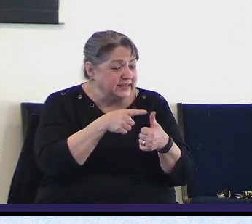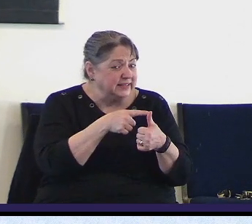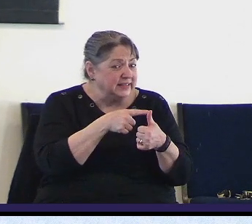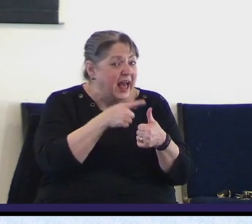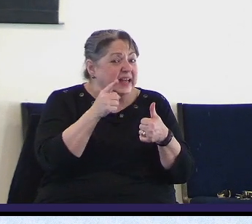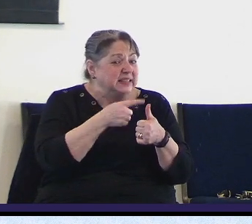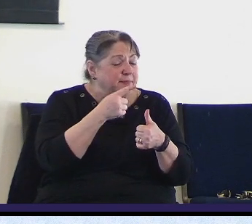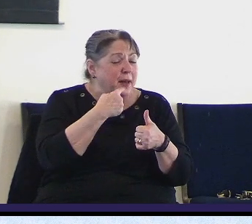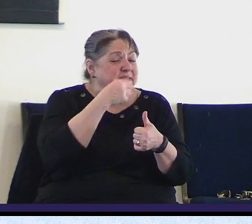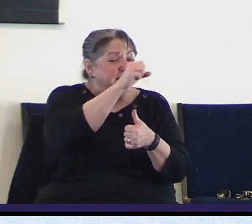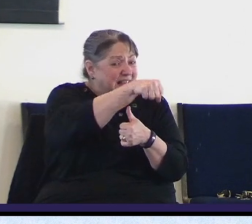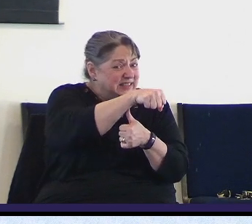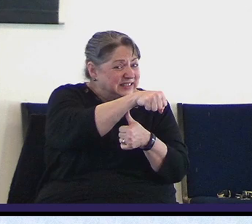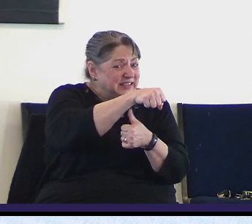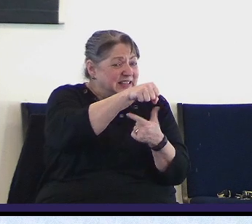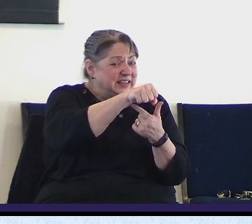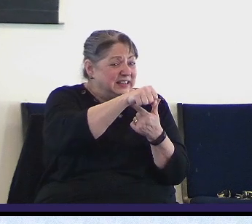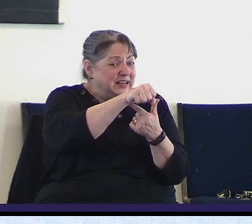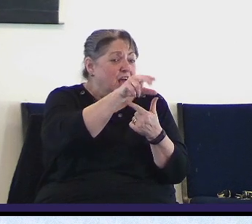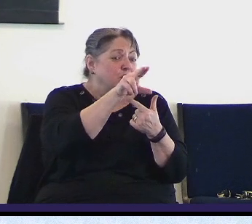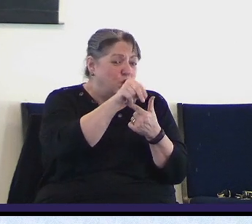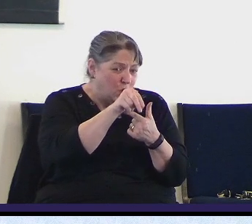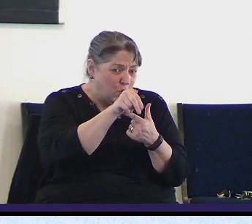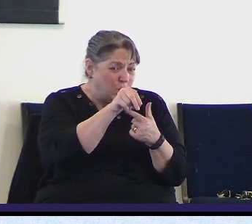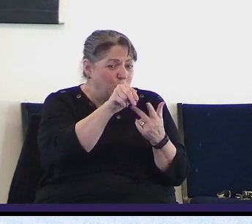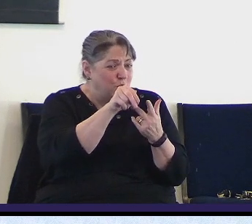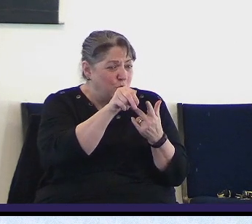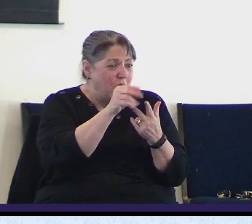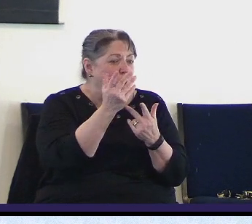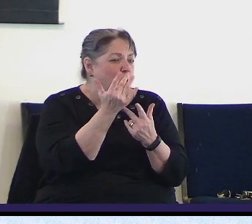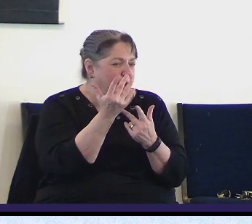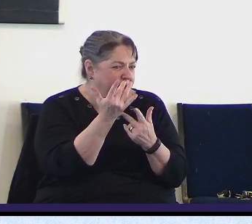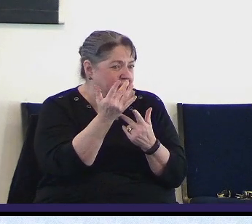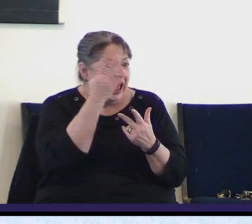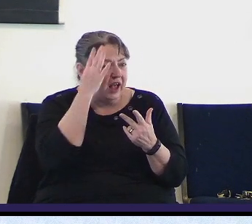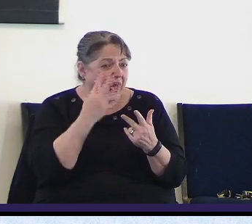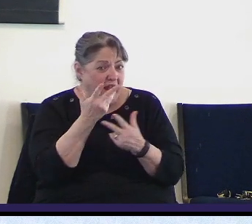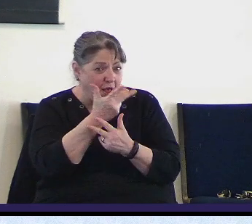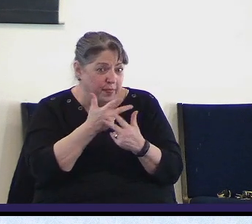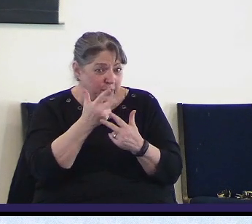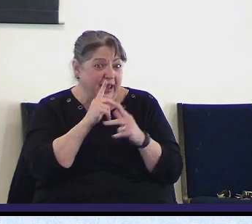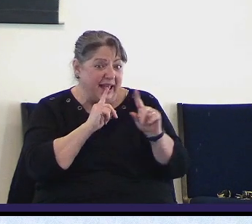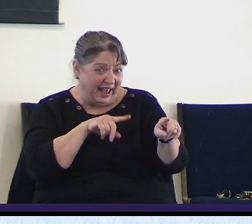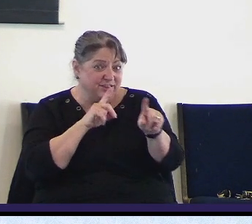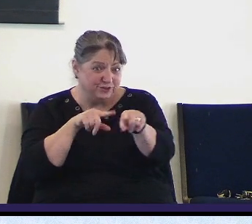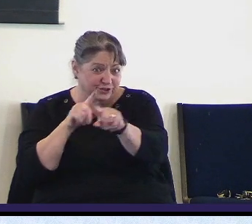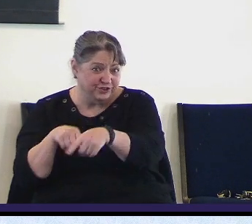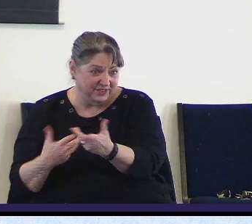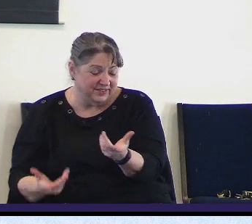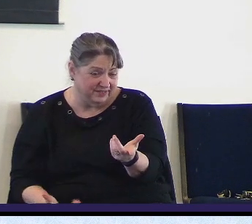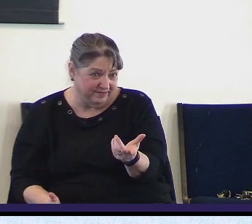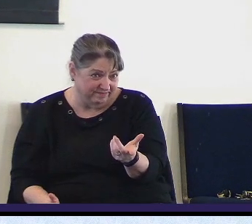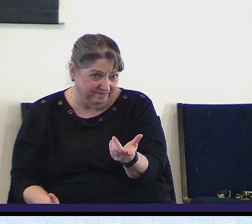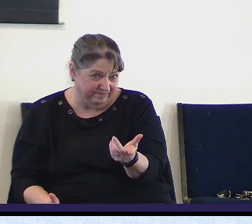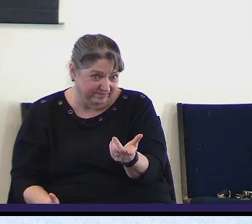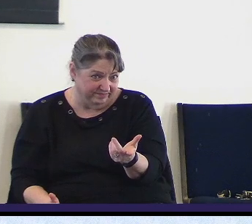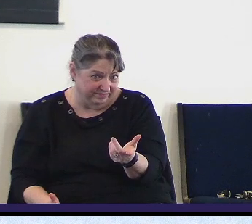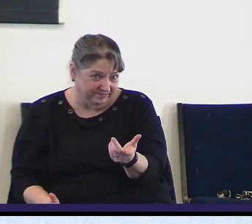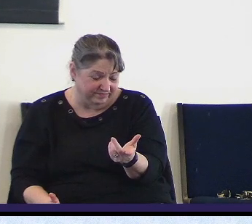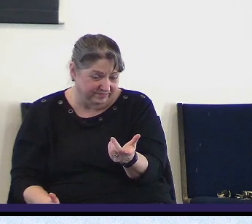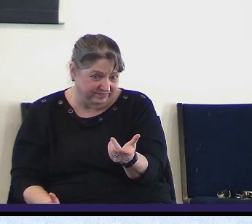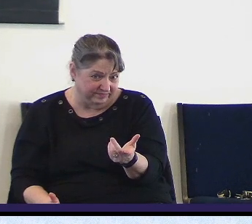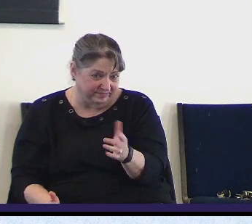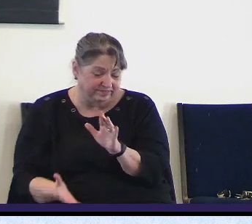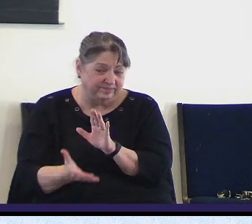will answer when those two conditions are met and I want you to notice that up to this point David's